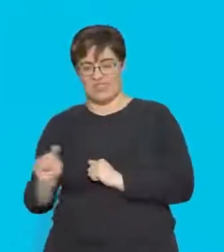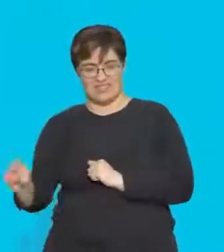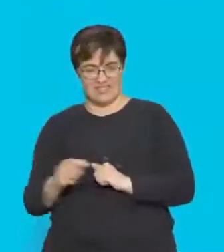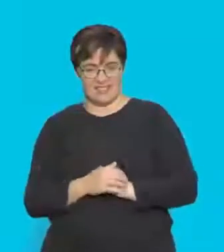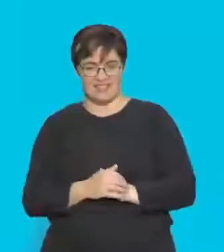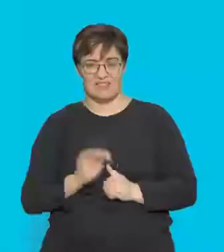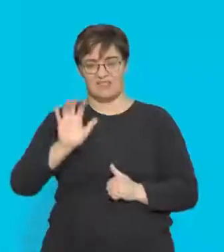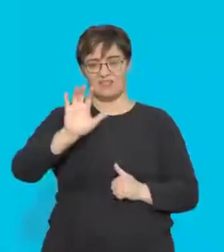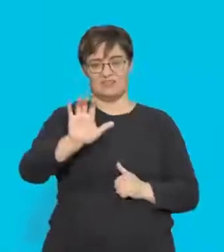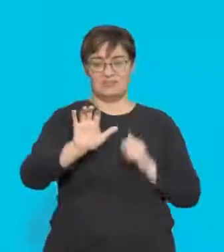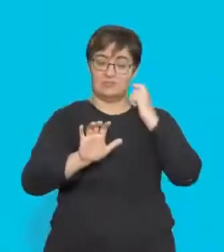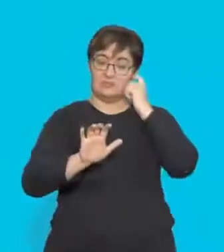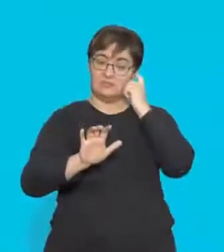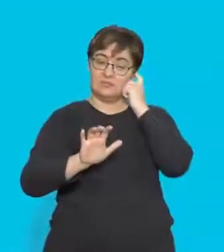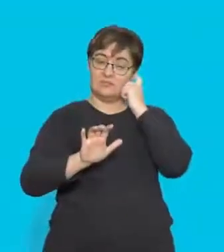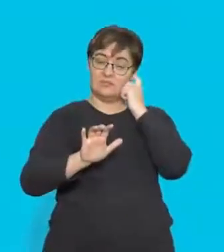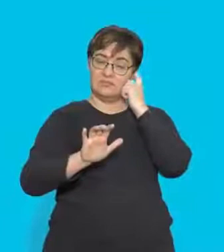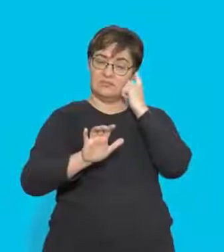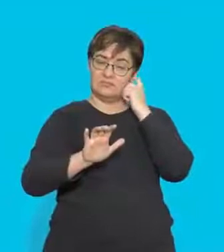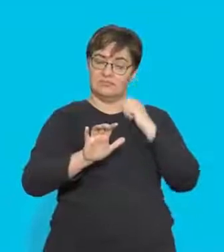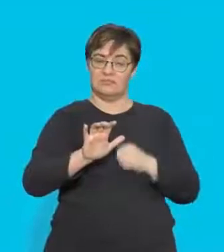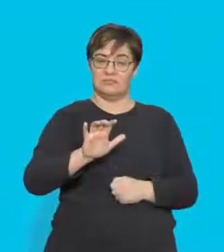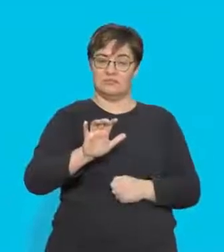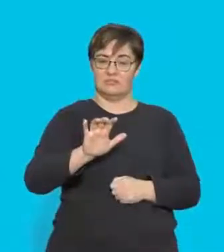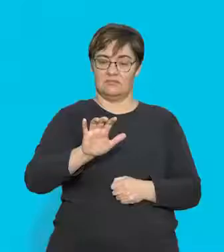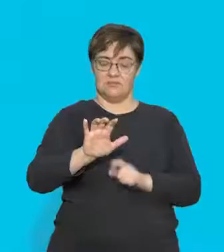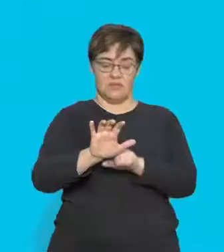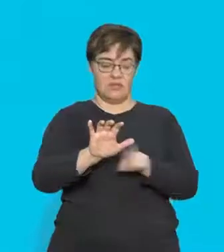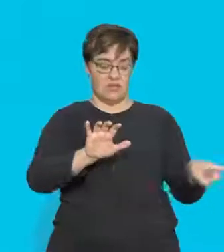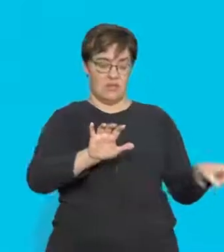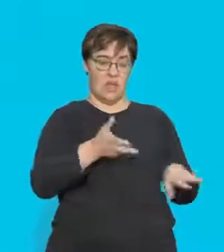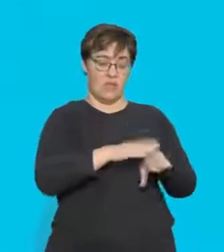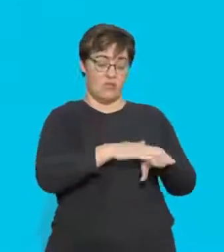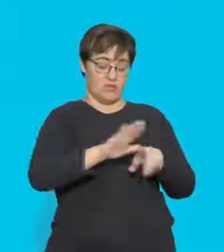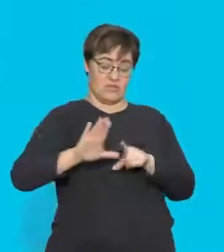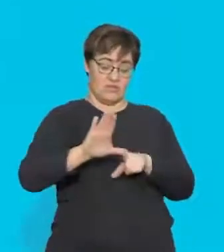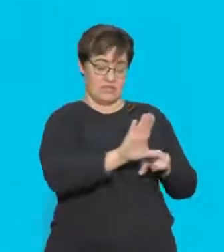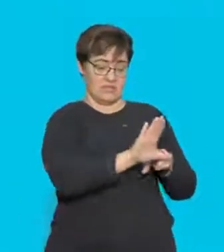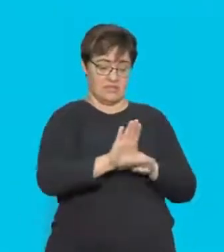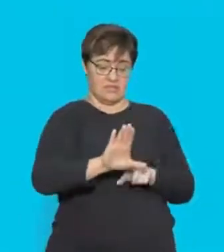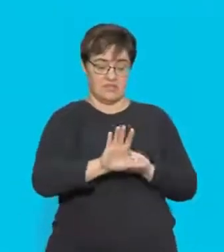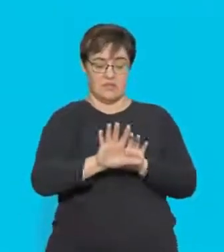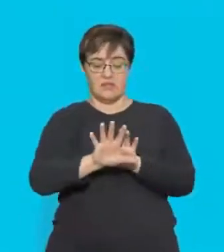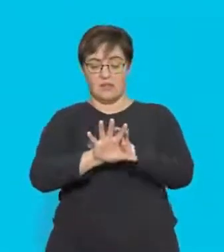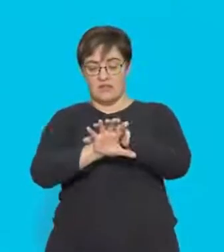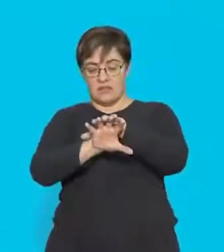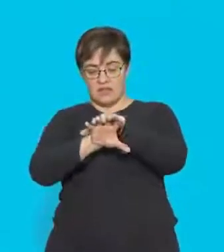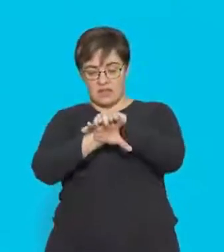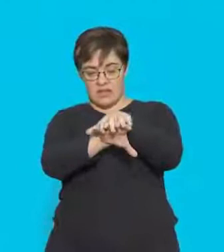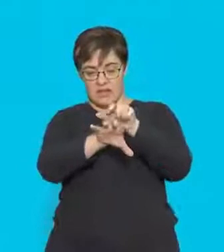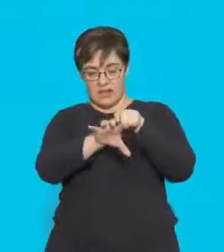But notice what happens now. We put the thumb in the direction of the current. In this side, it's going in